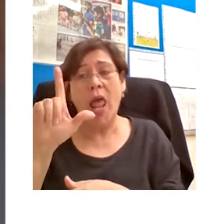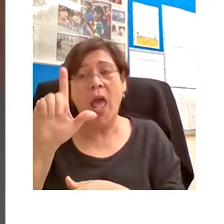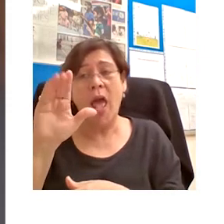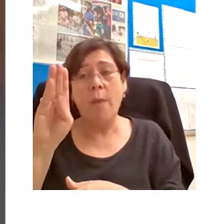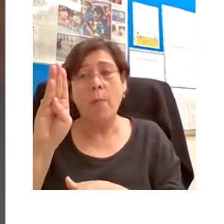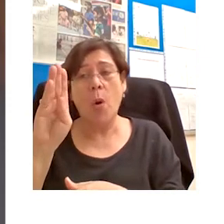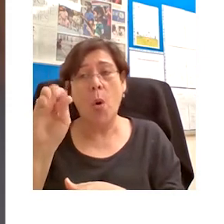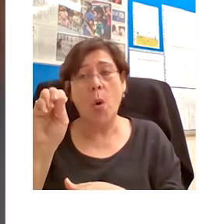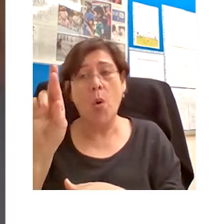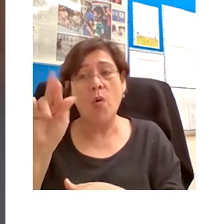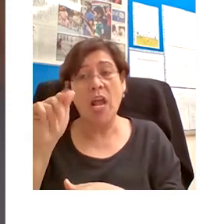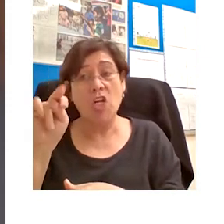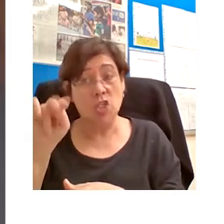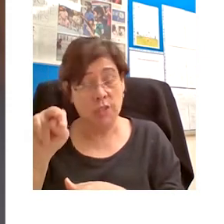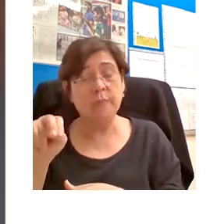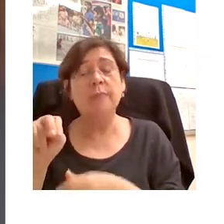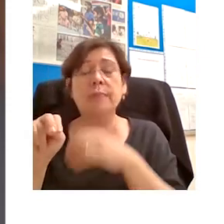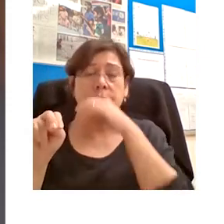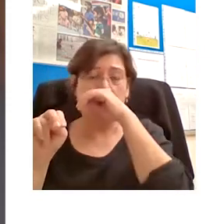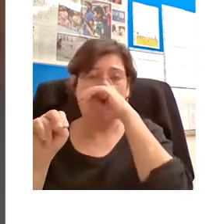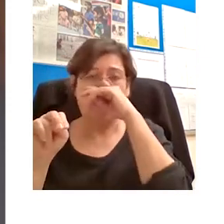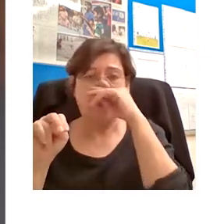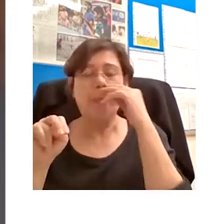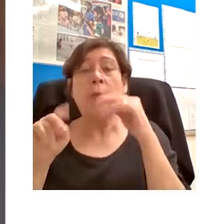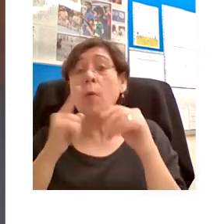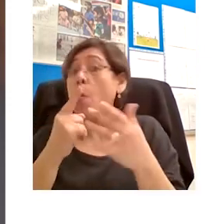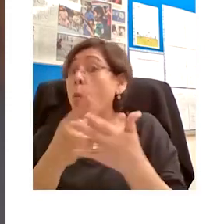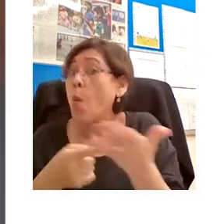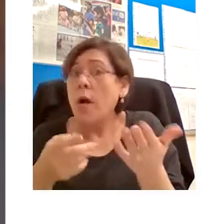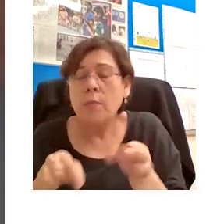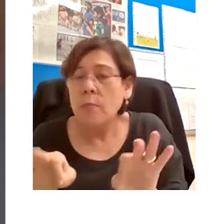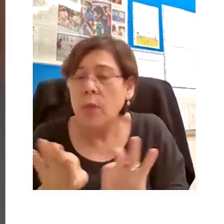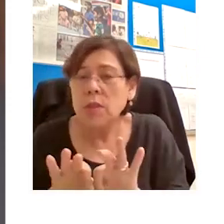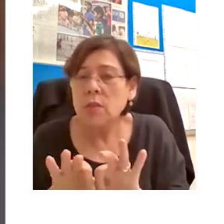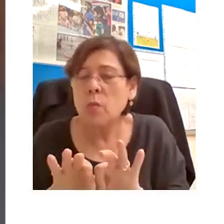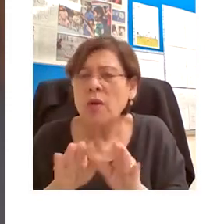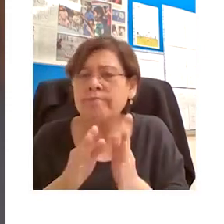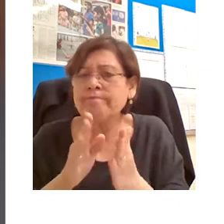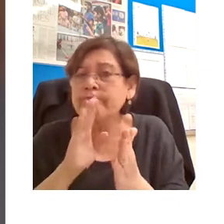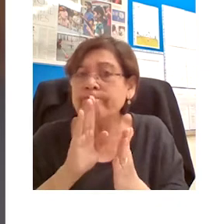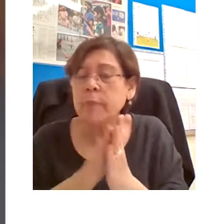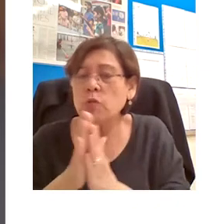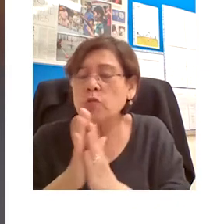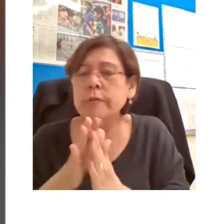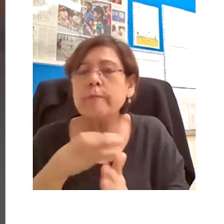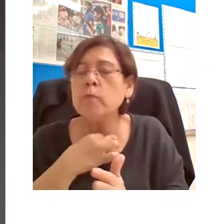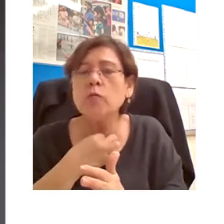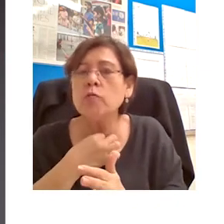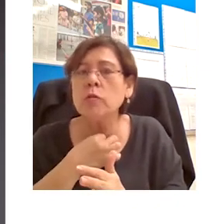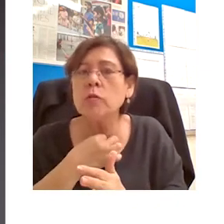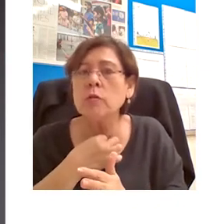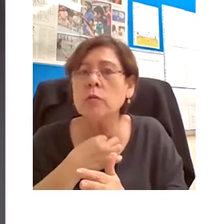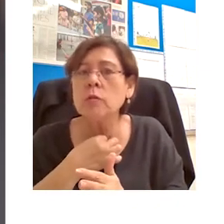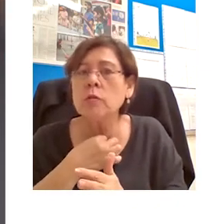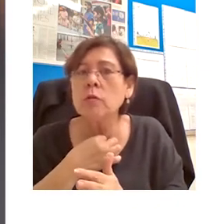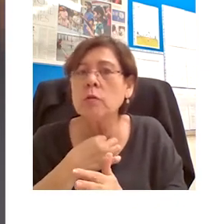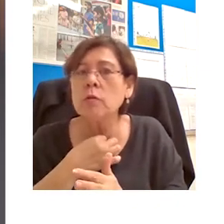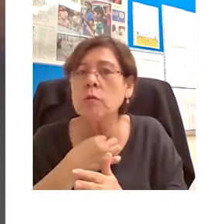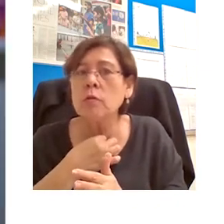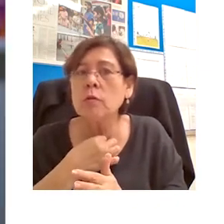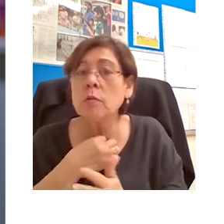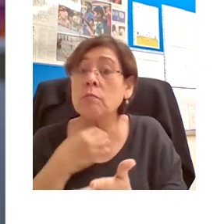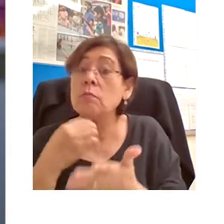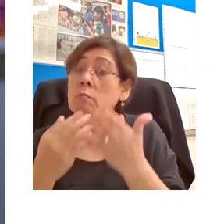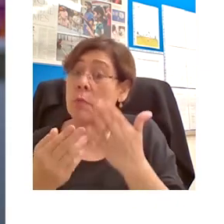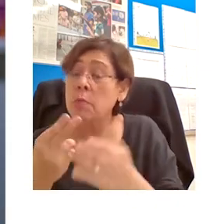the really intriguing thing is to use material designed for school students to also help